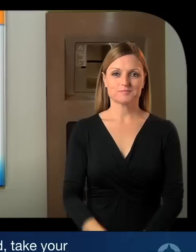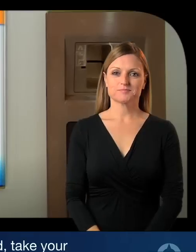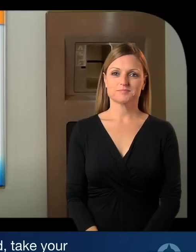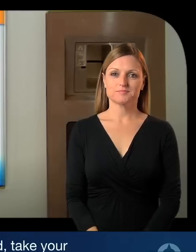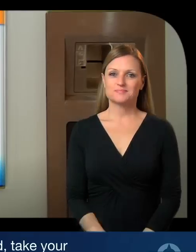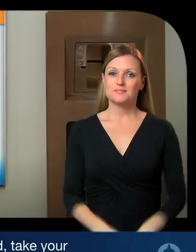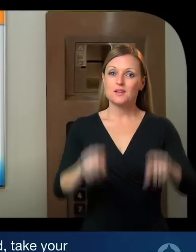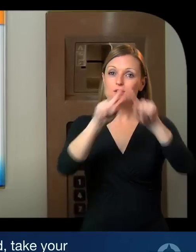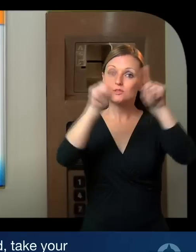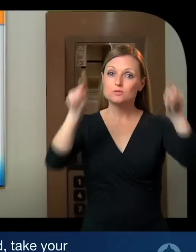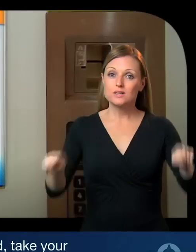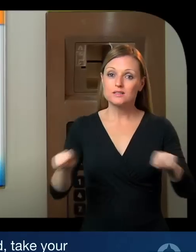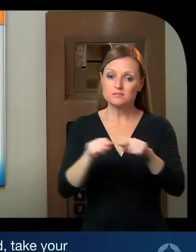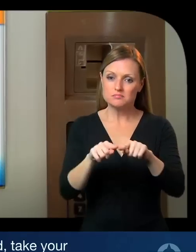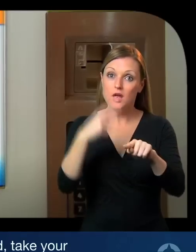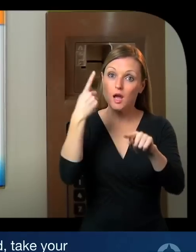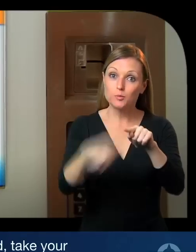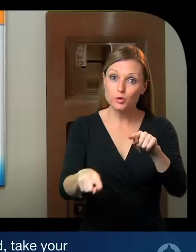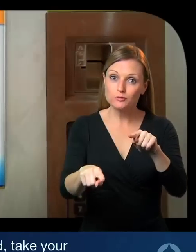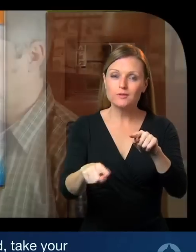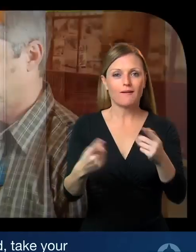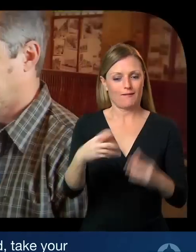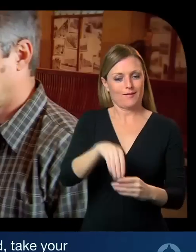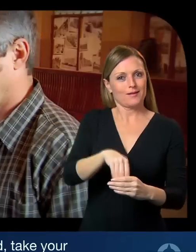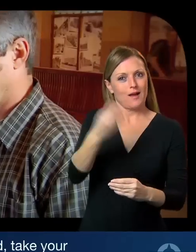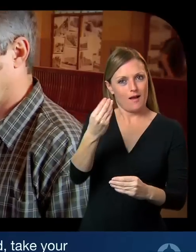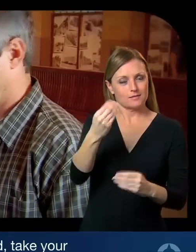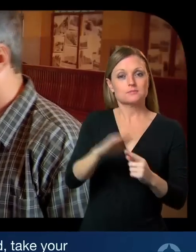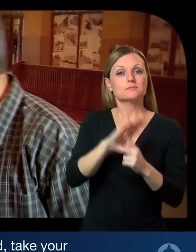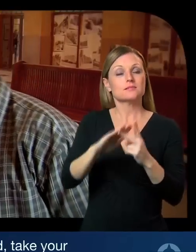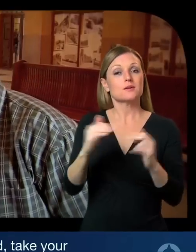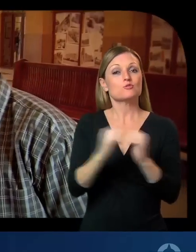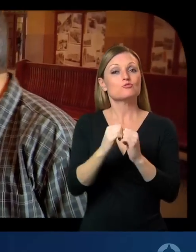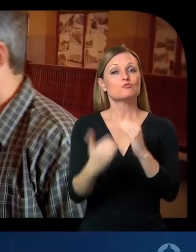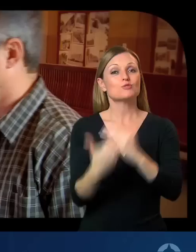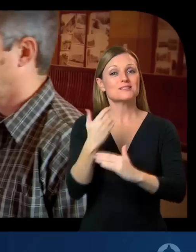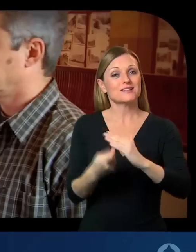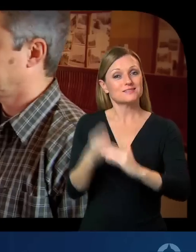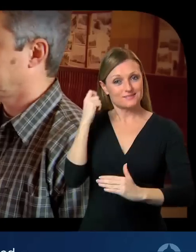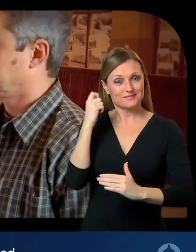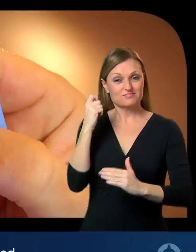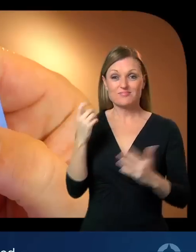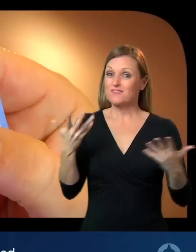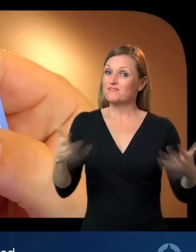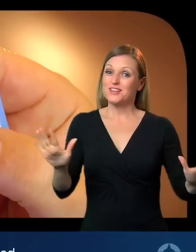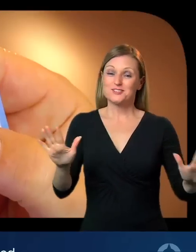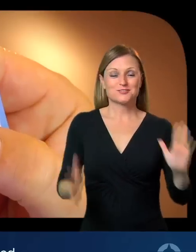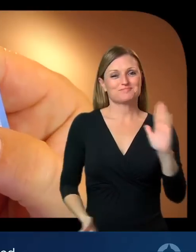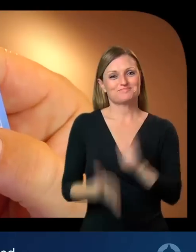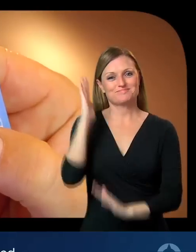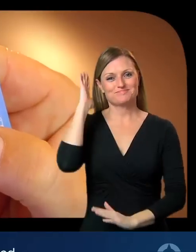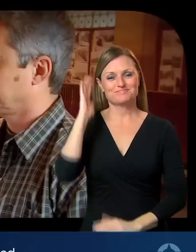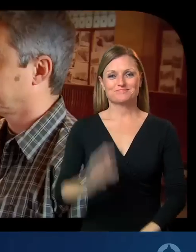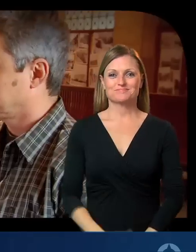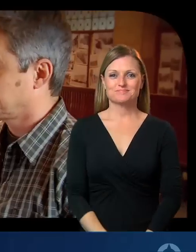Once the transaction is approved, take your bank card and receipt if you've asked for one. Your card is now